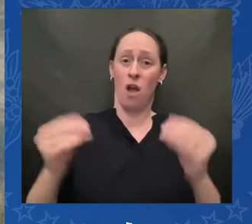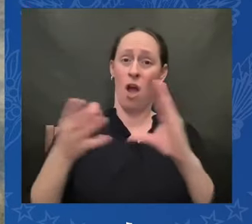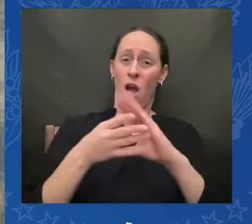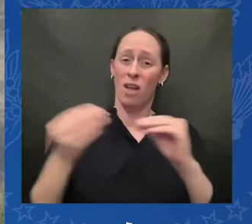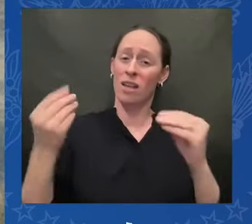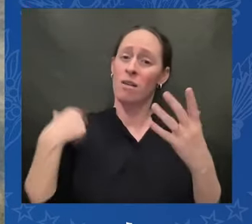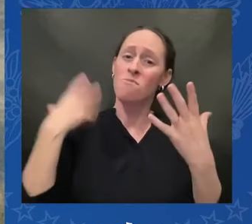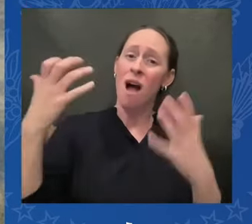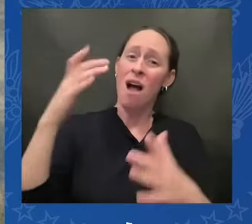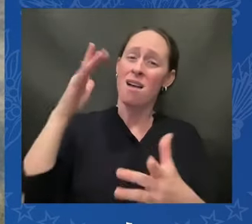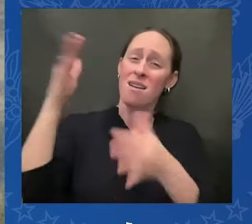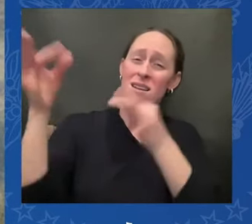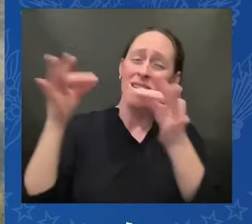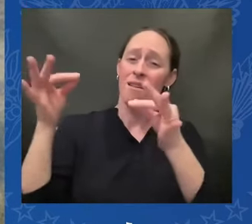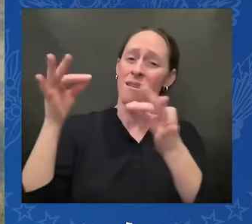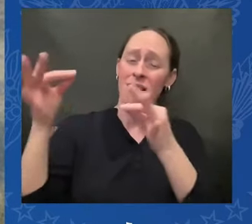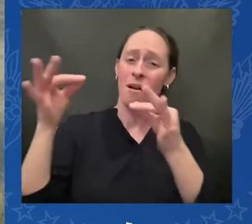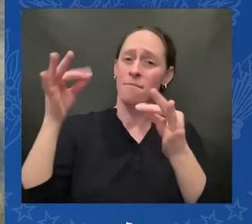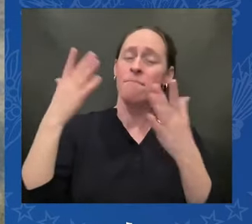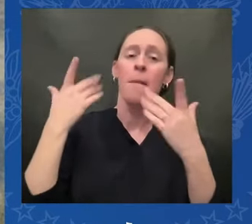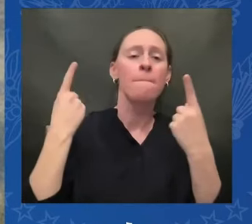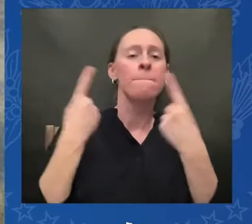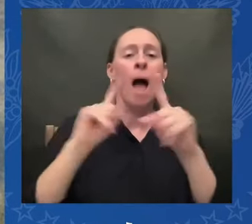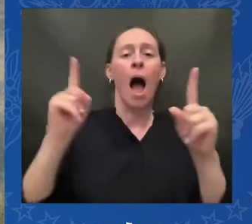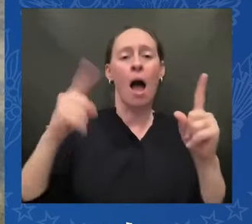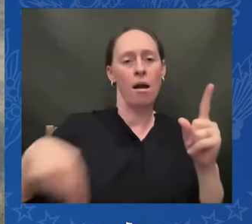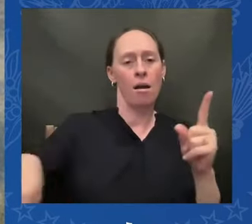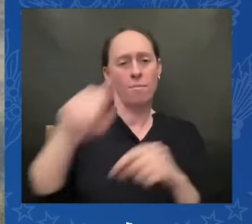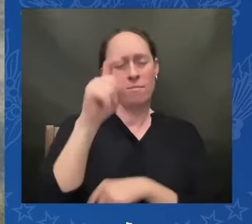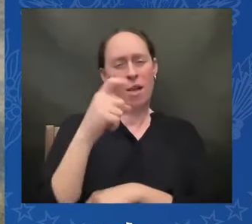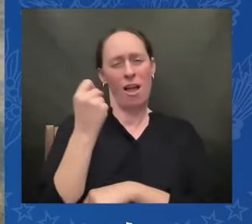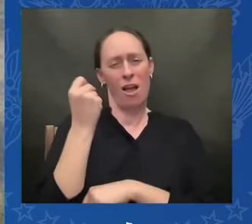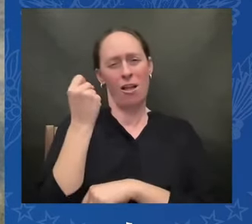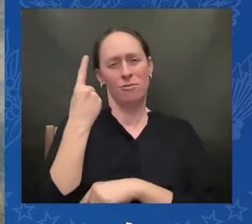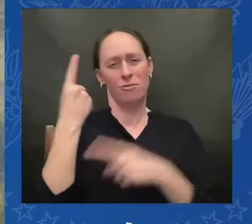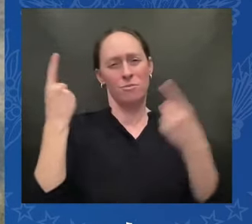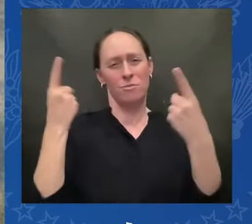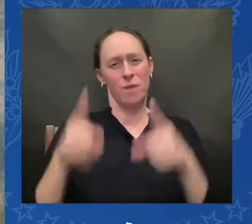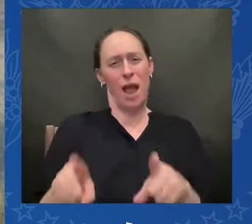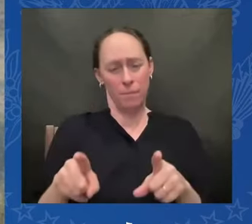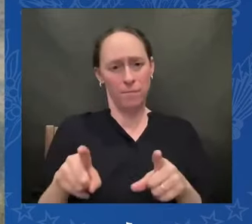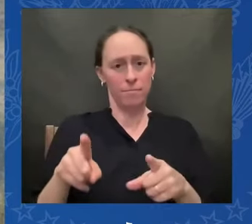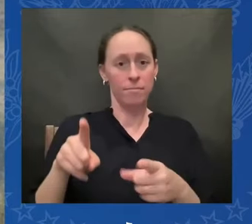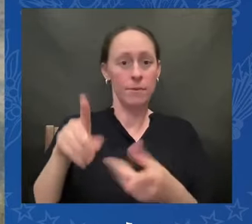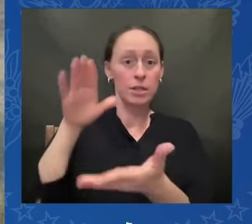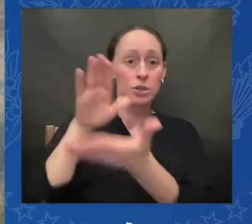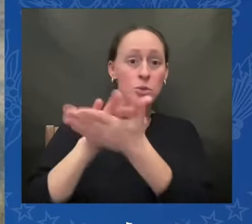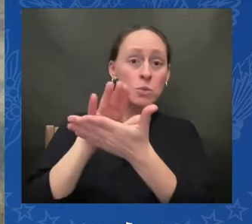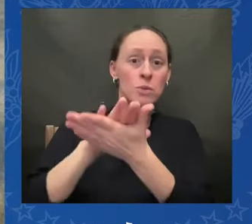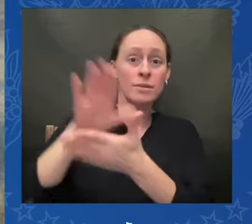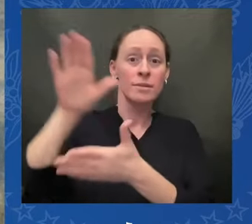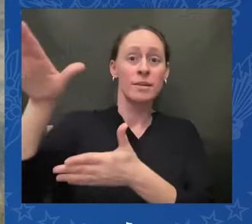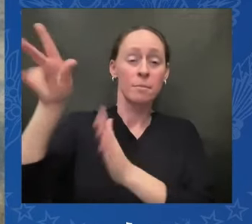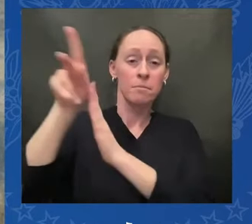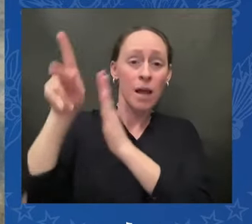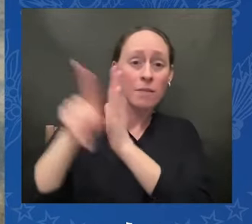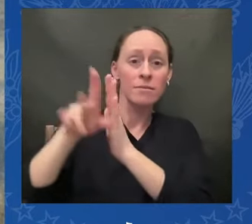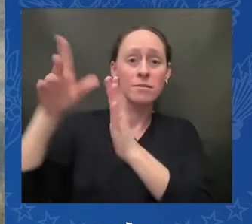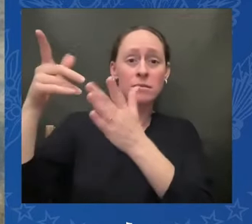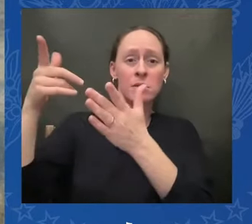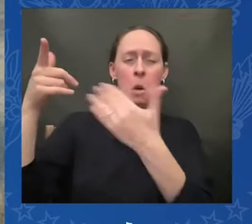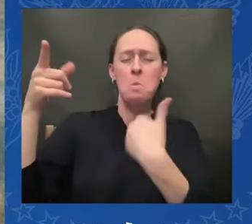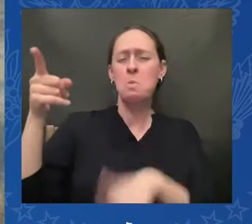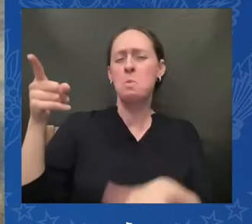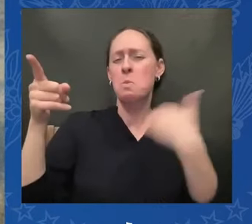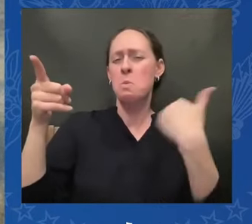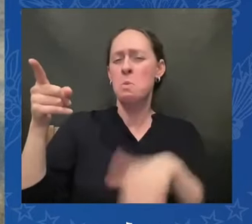caused by the boarding school policies assistant secretary brian newland and i spent more than